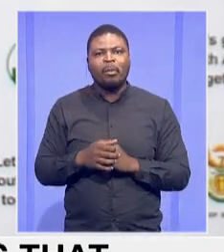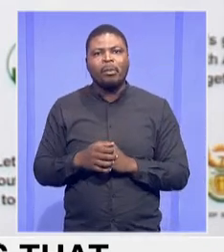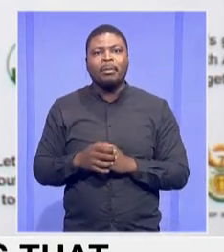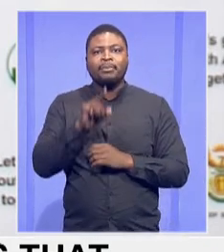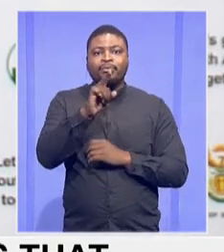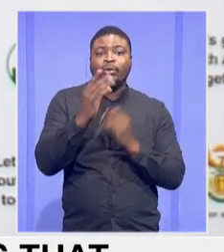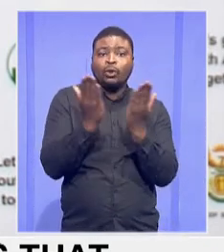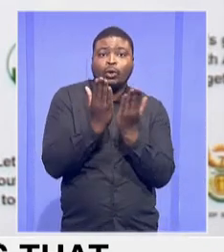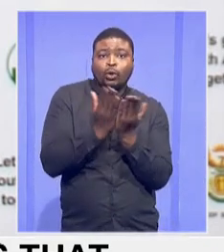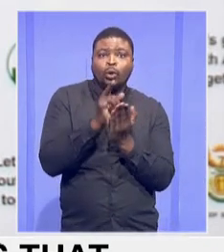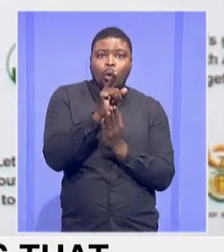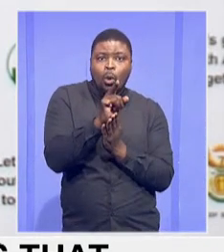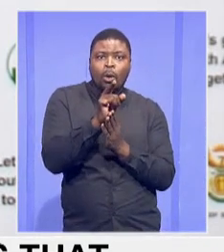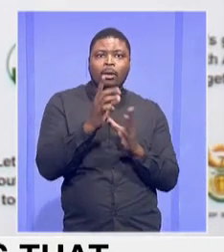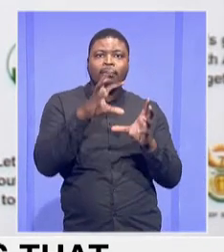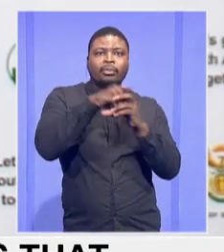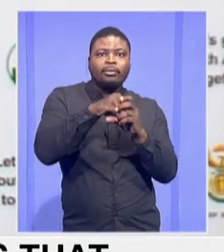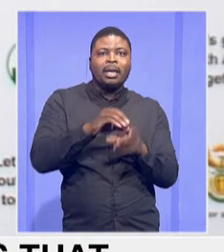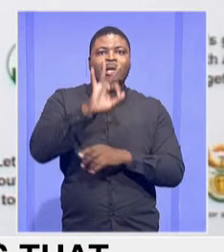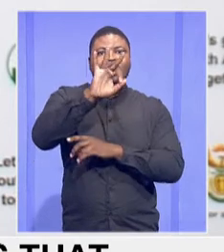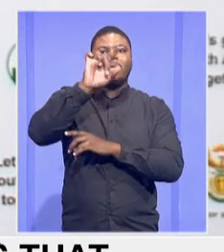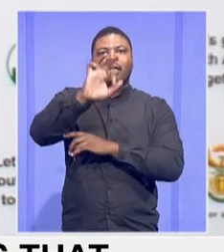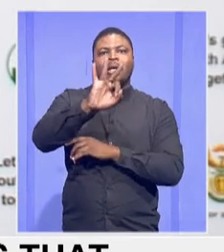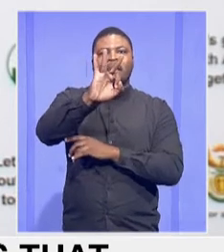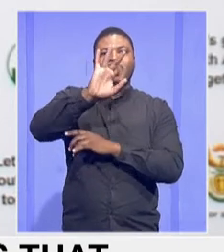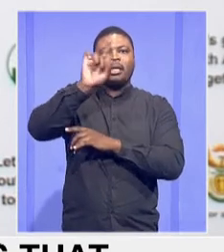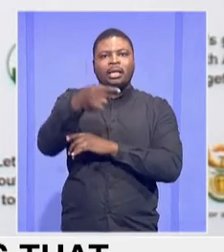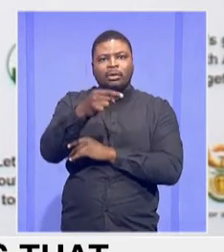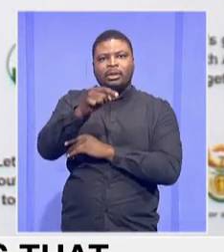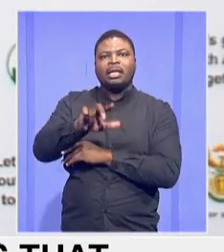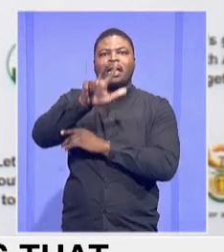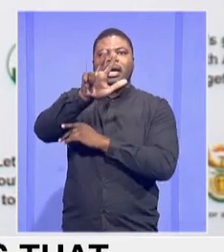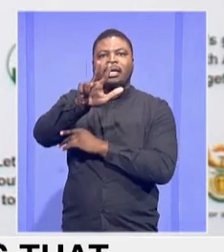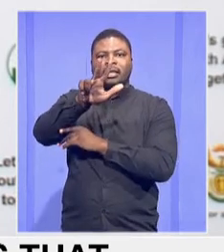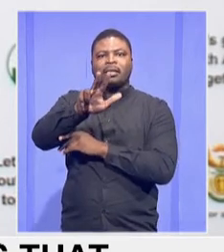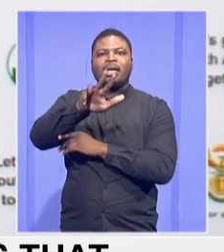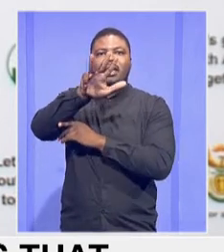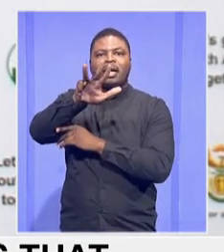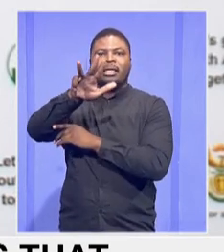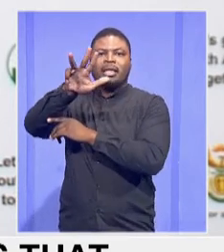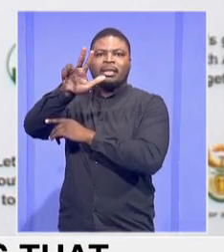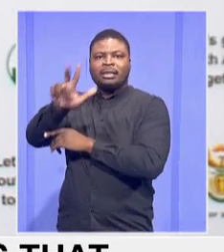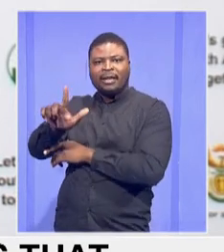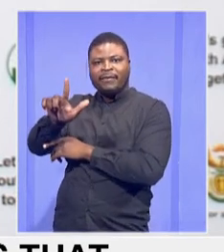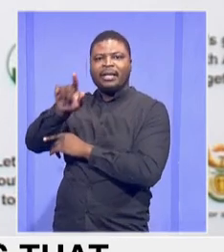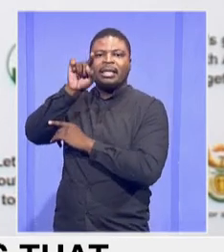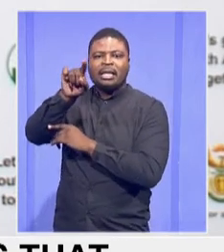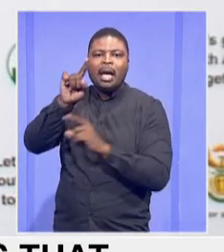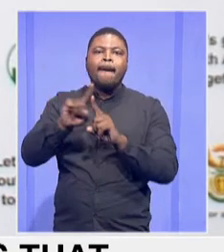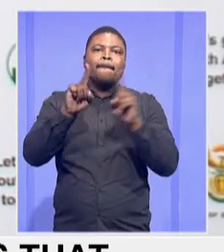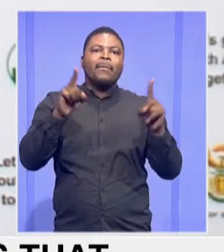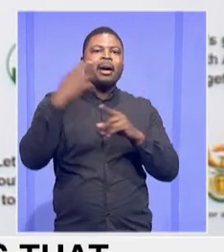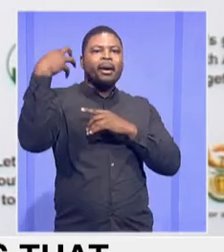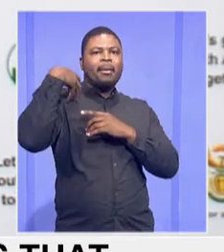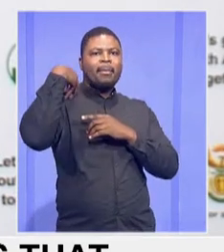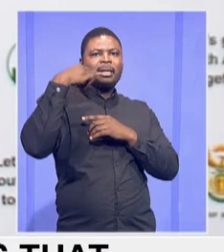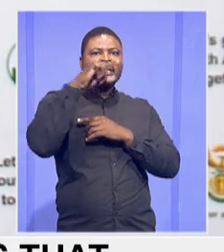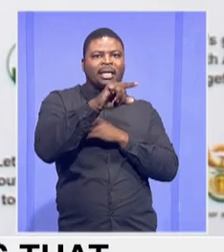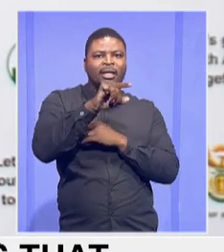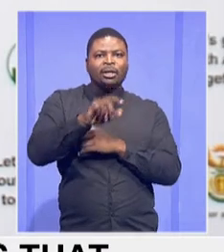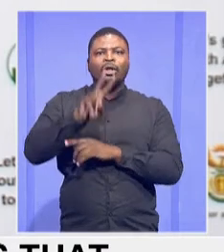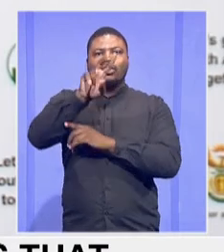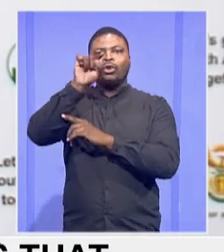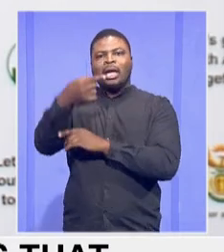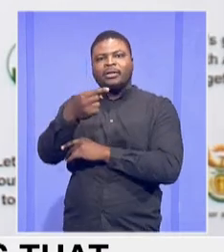is 3,397. As the minister indicated, 2,489